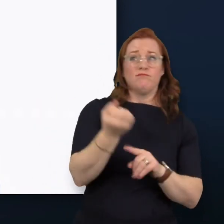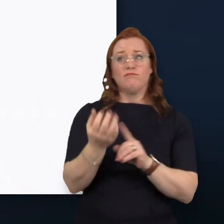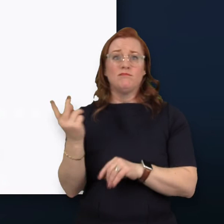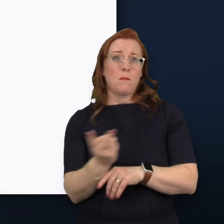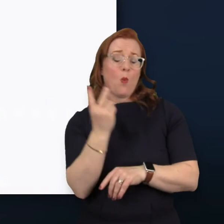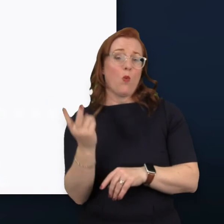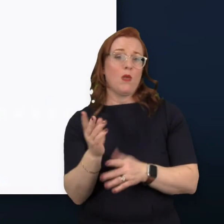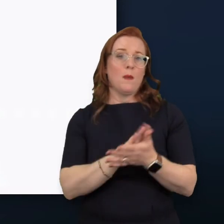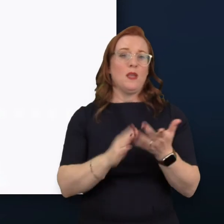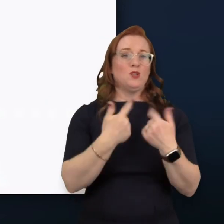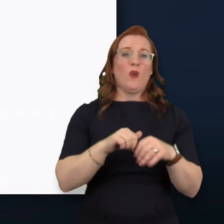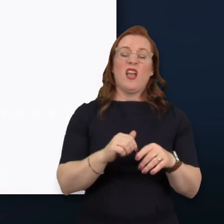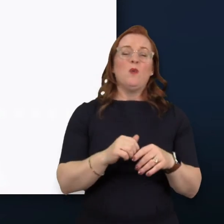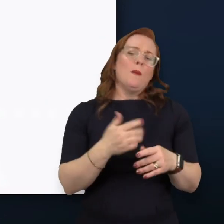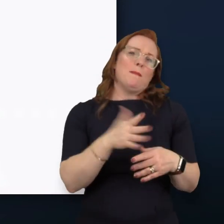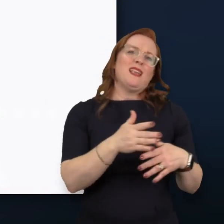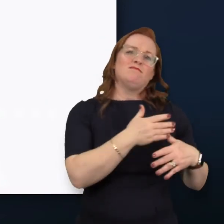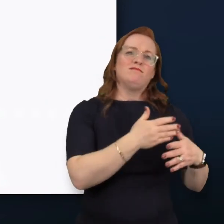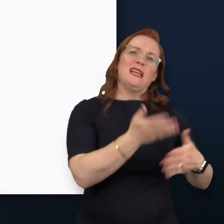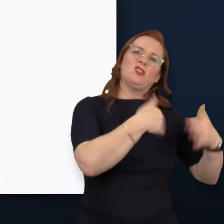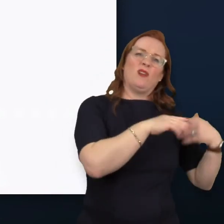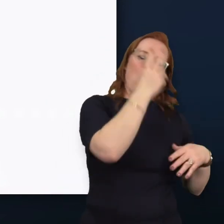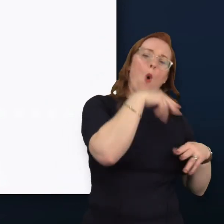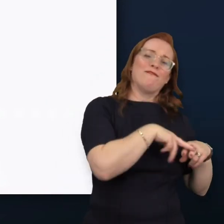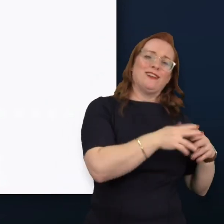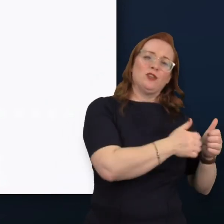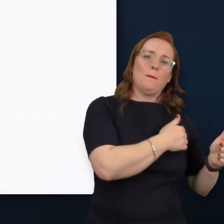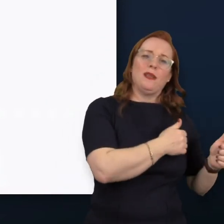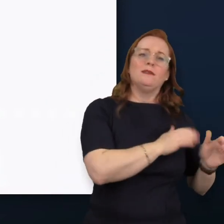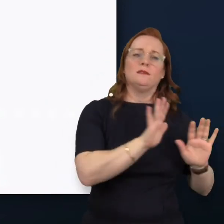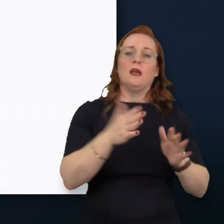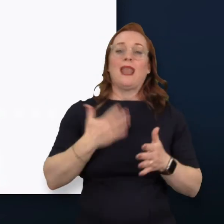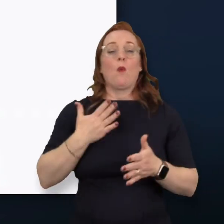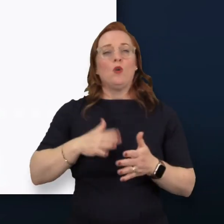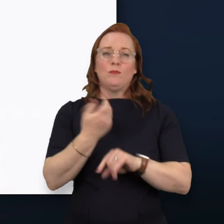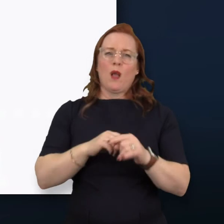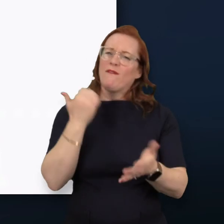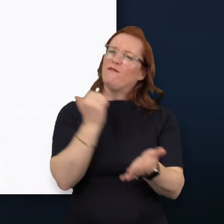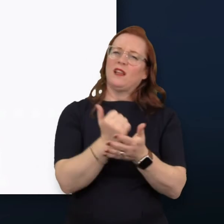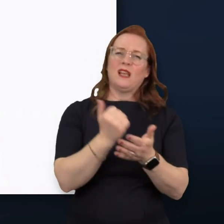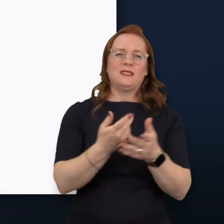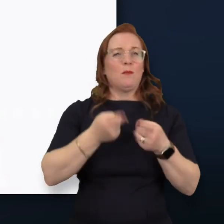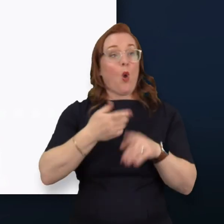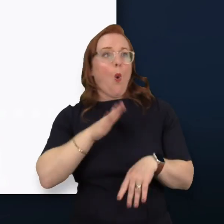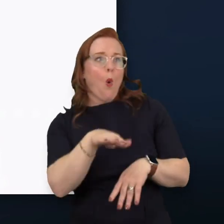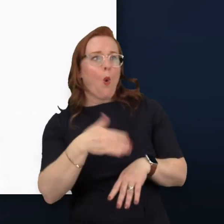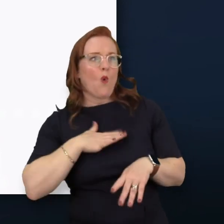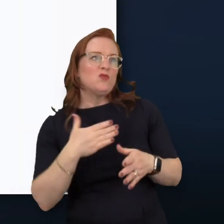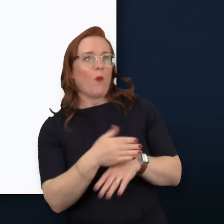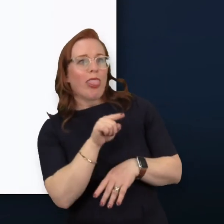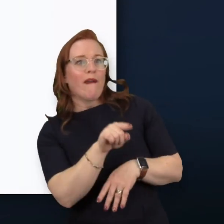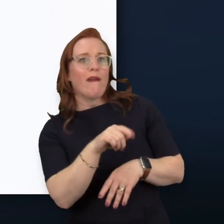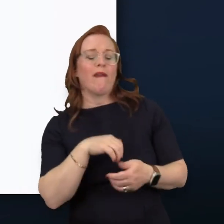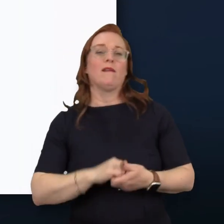not only as being historically as a very old fashioned company, but also as a great employer of choice and a place where everybody can bring themselves to work.